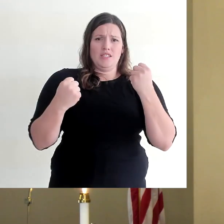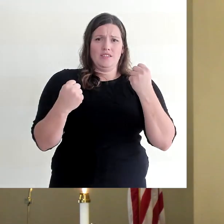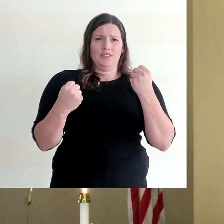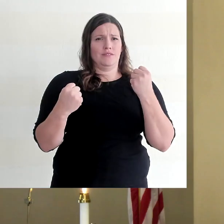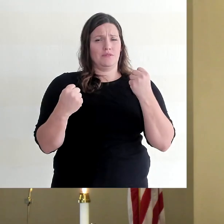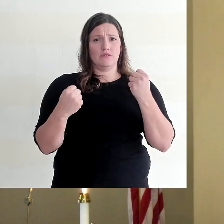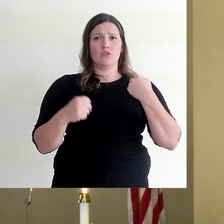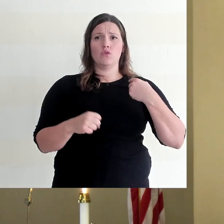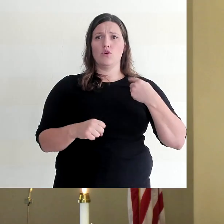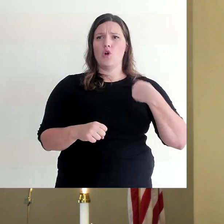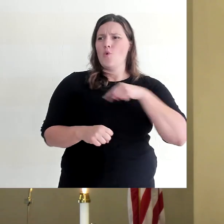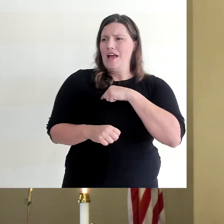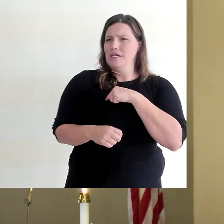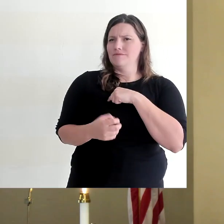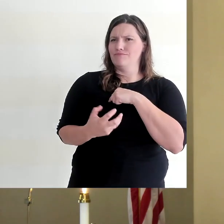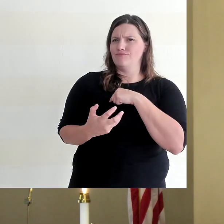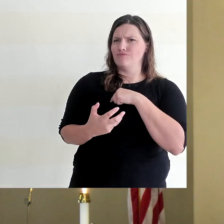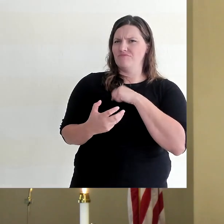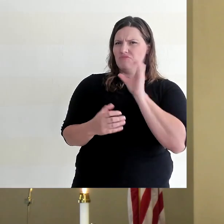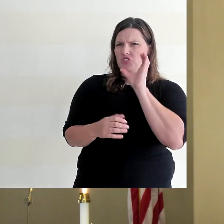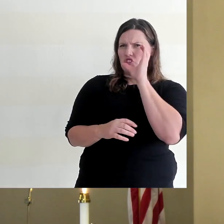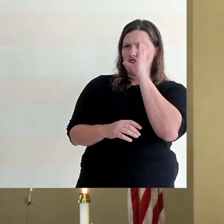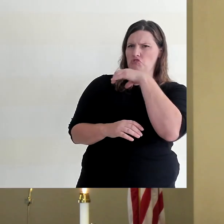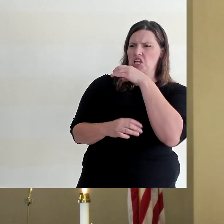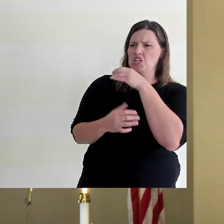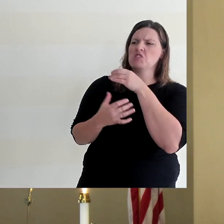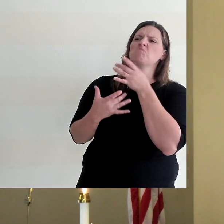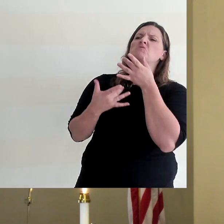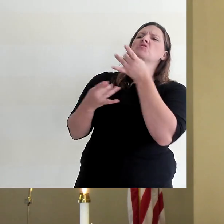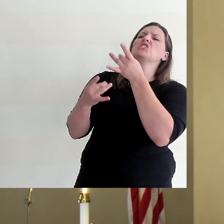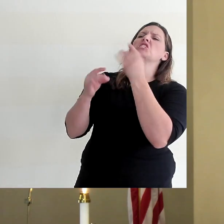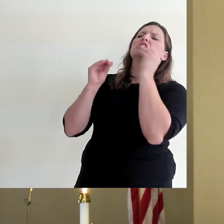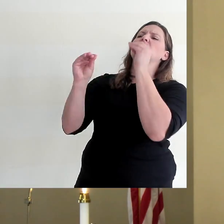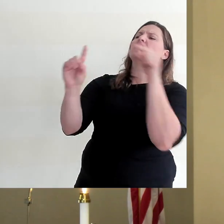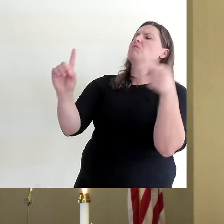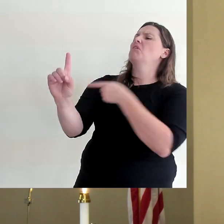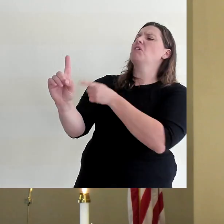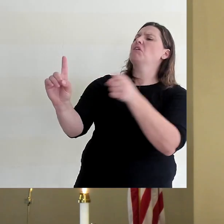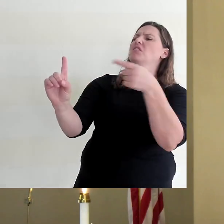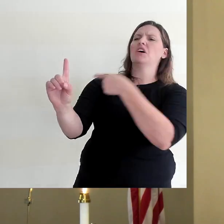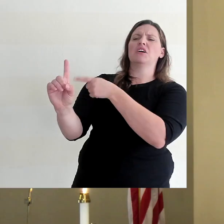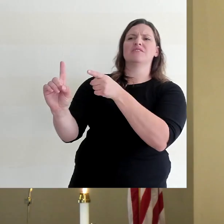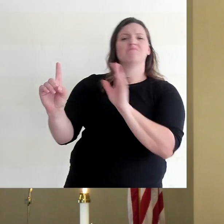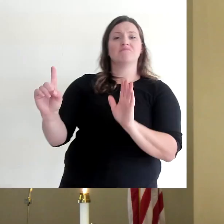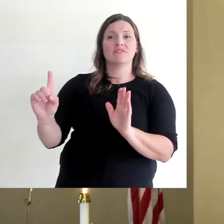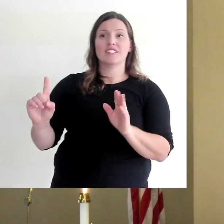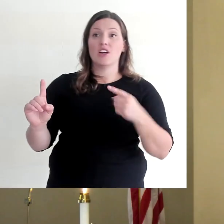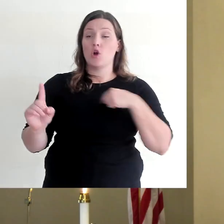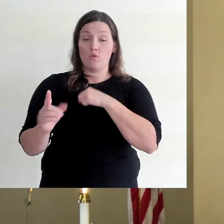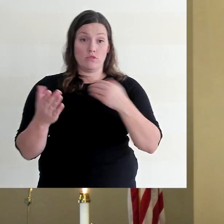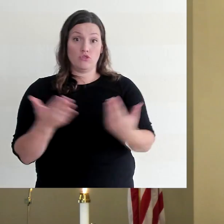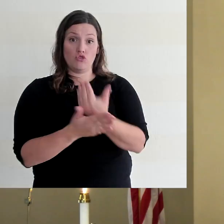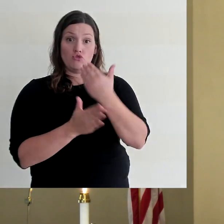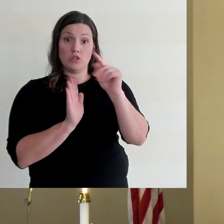warns us not to be carried away by strange and diverse teachings. Of course, the entire New Testament